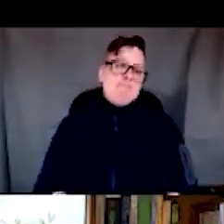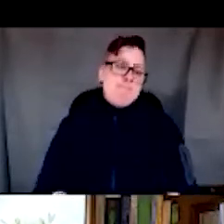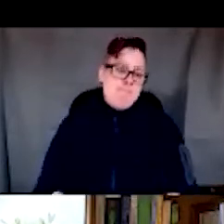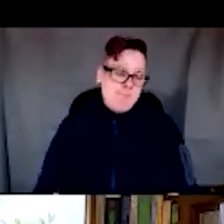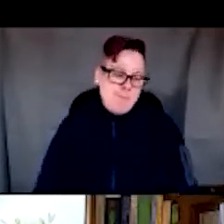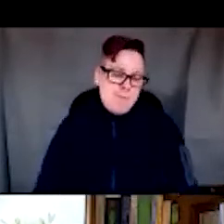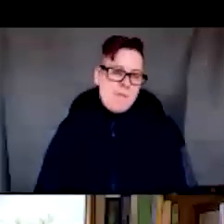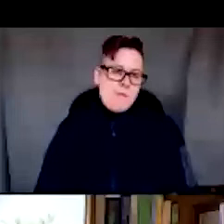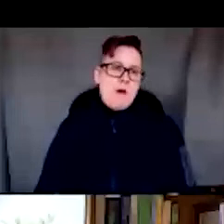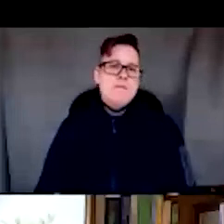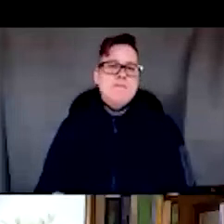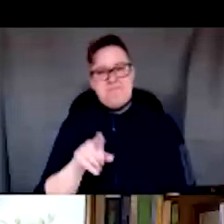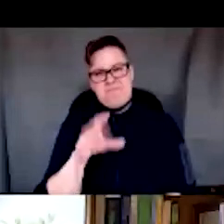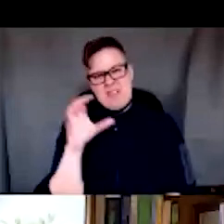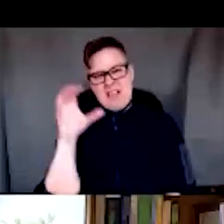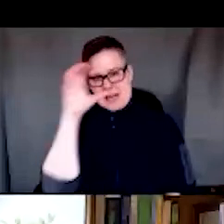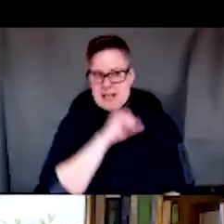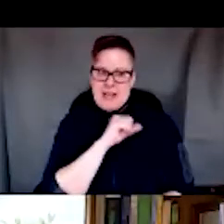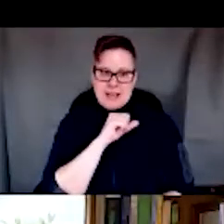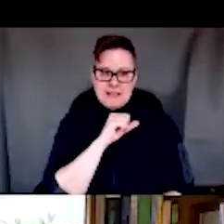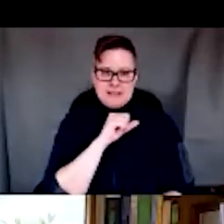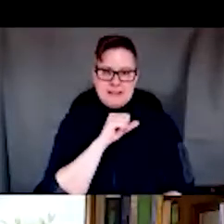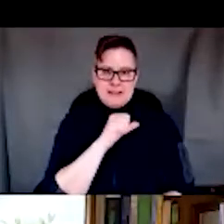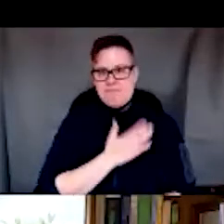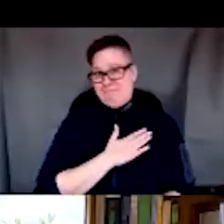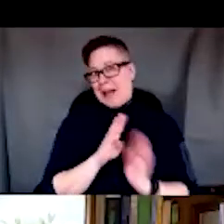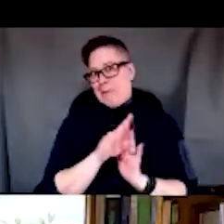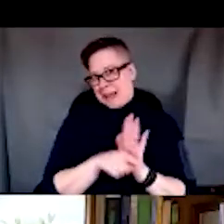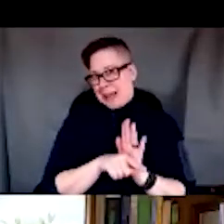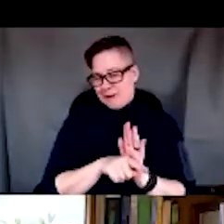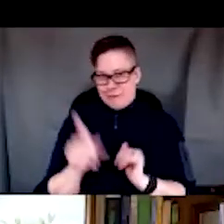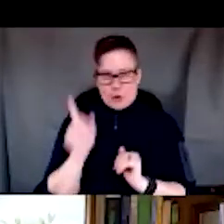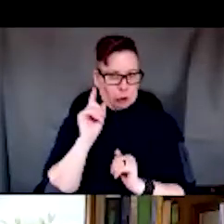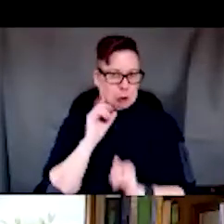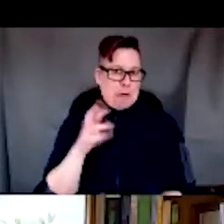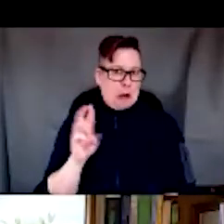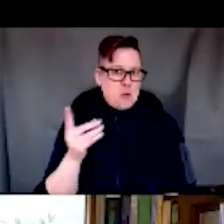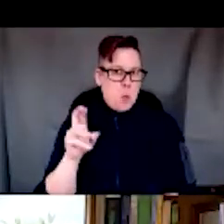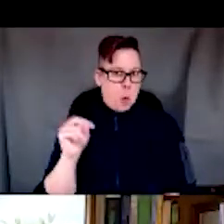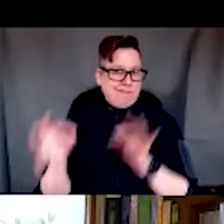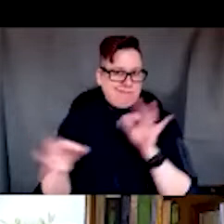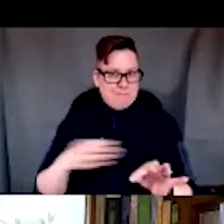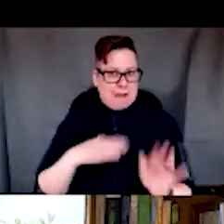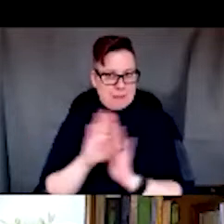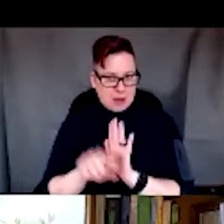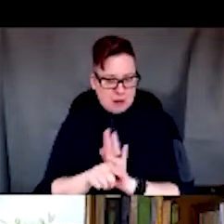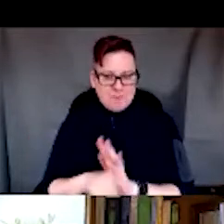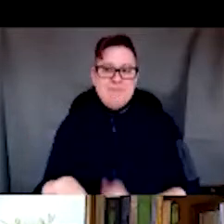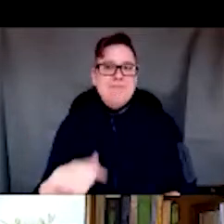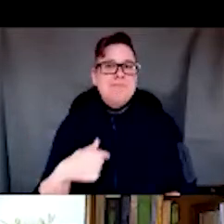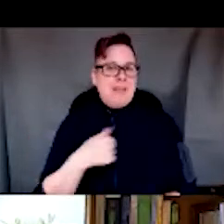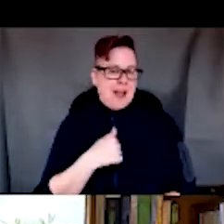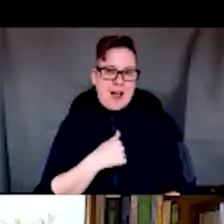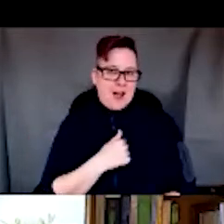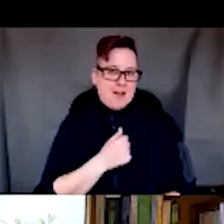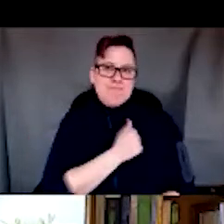as you could guess from my background, as Dr. Wharton described, you know, I have a passion